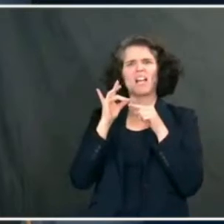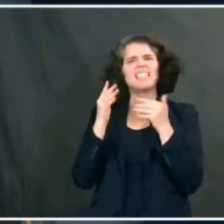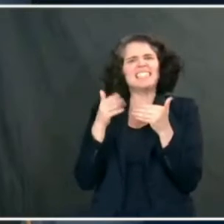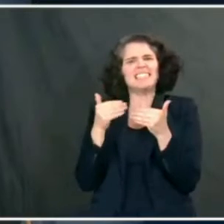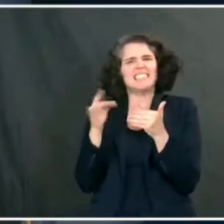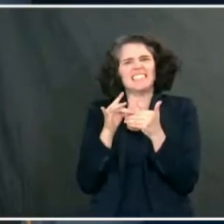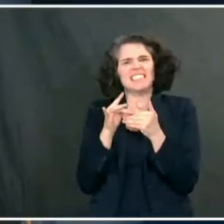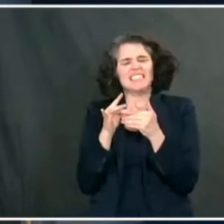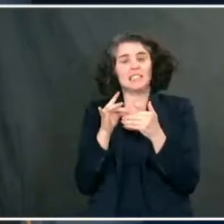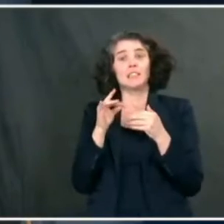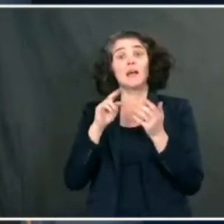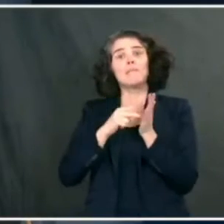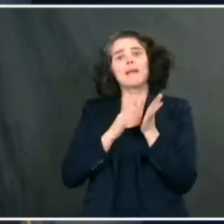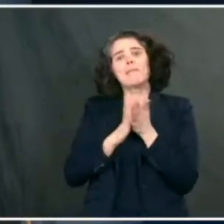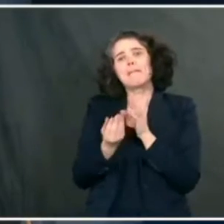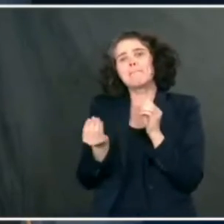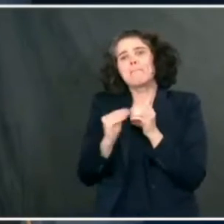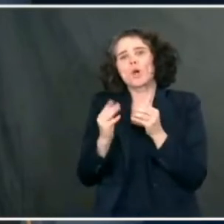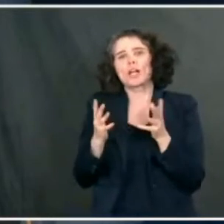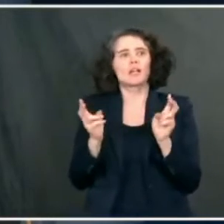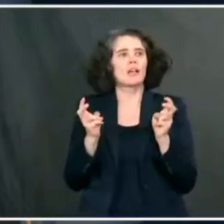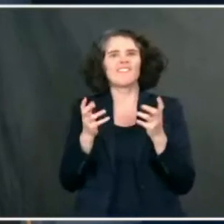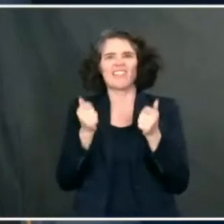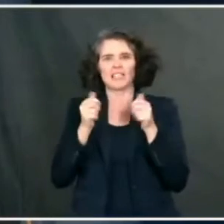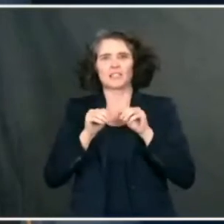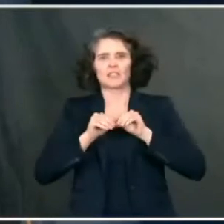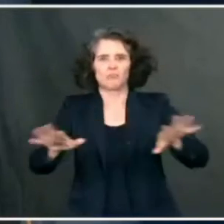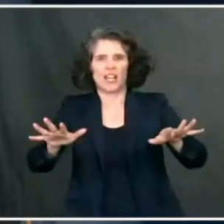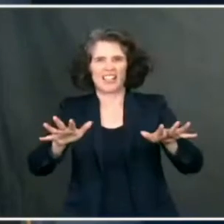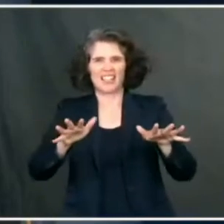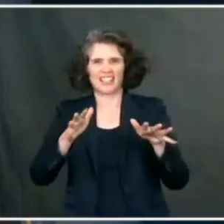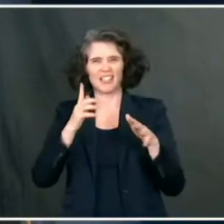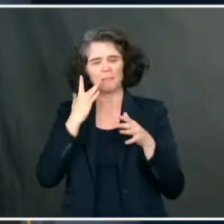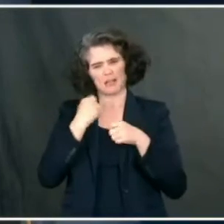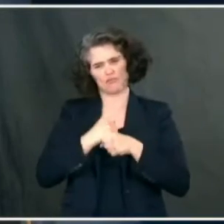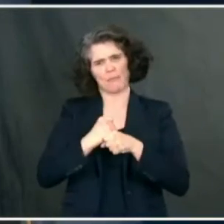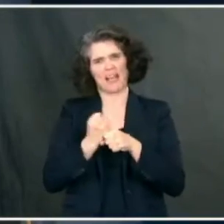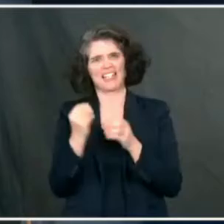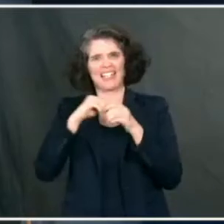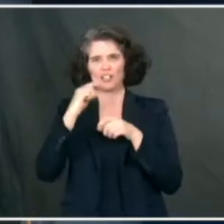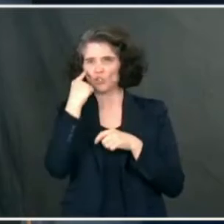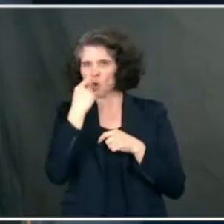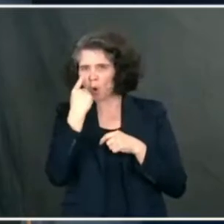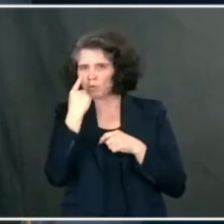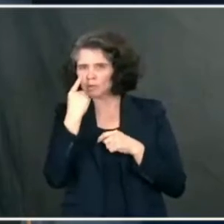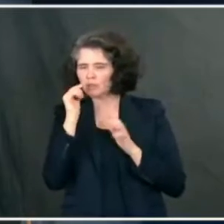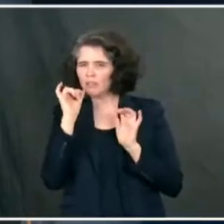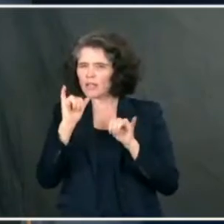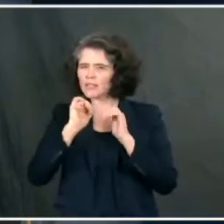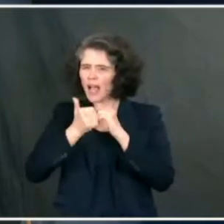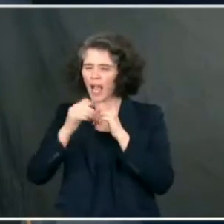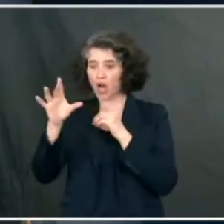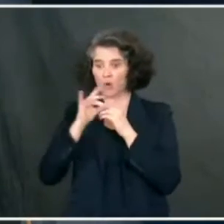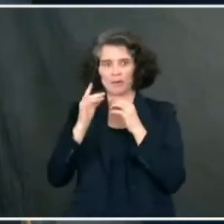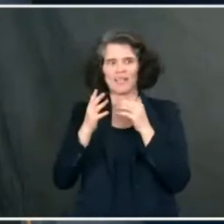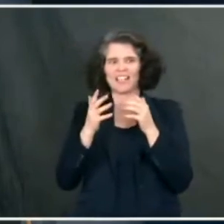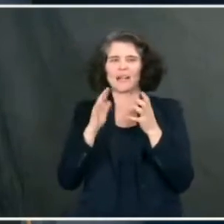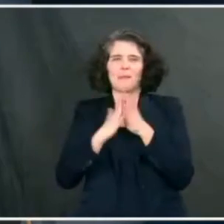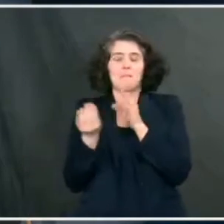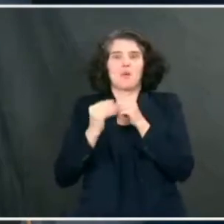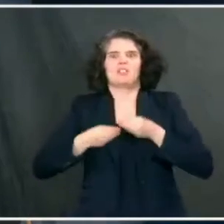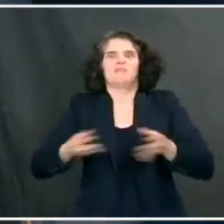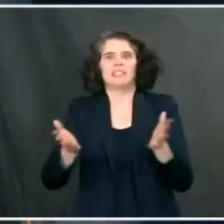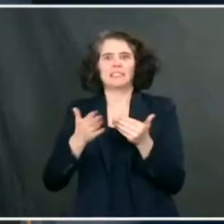will have a better efficiency of infection and replicate more in the nasopharynx. So that's how you make that determination